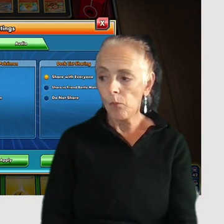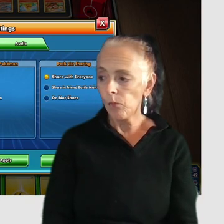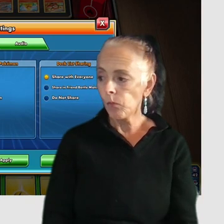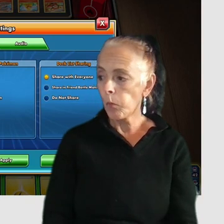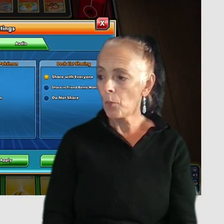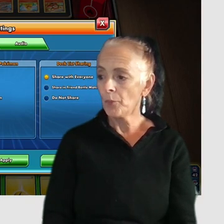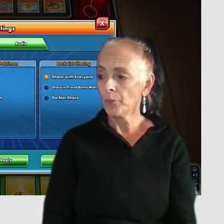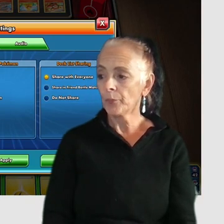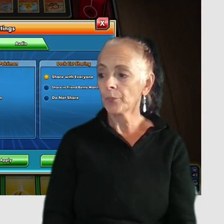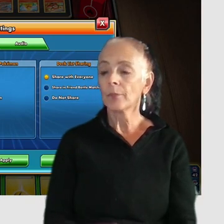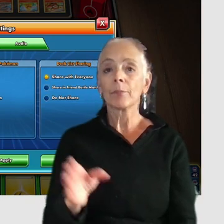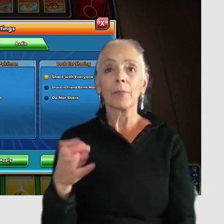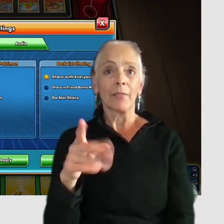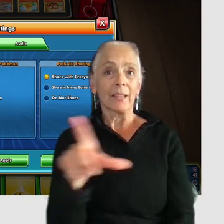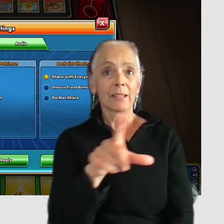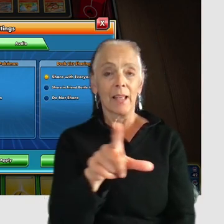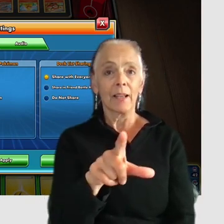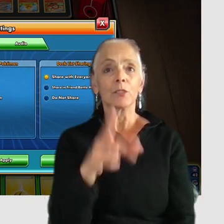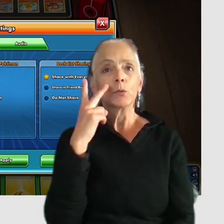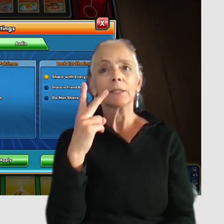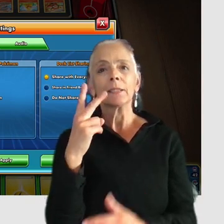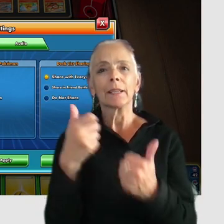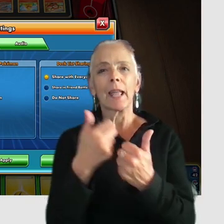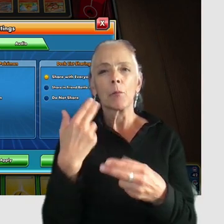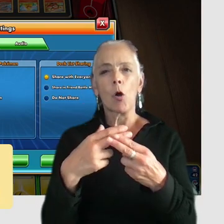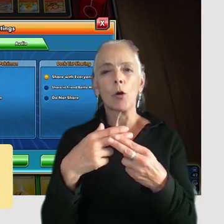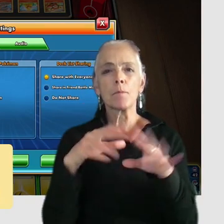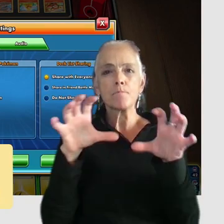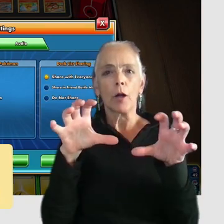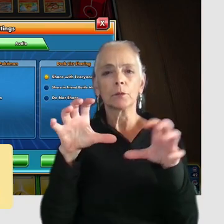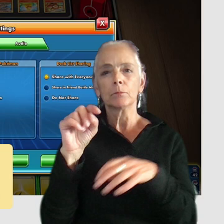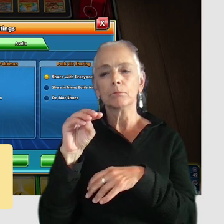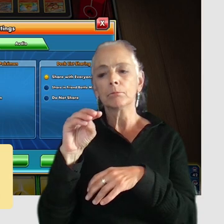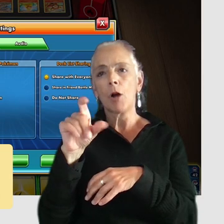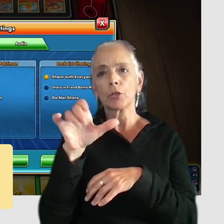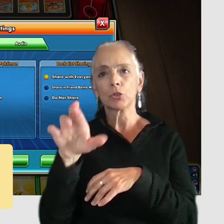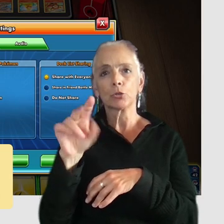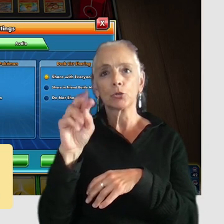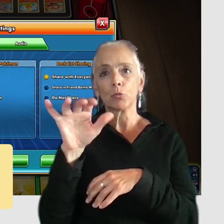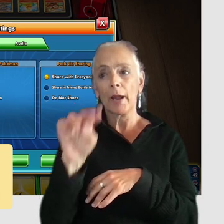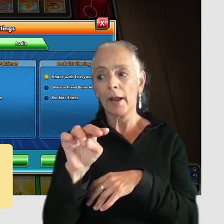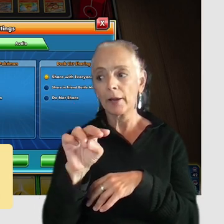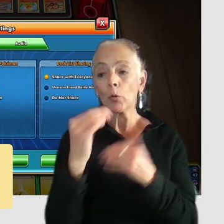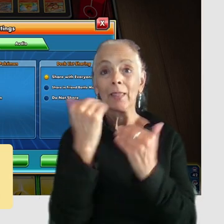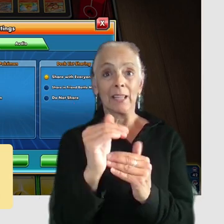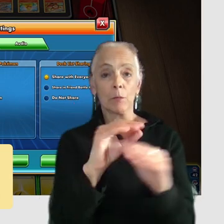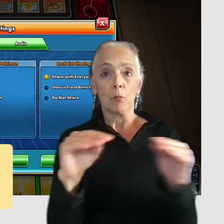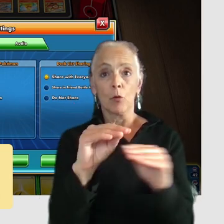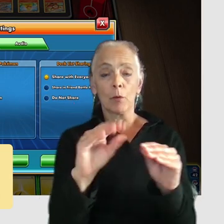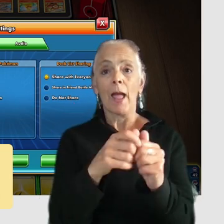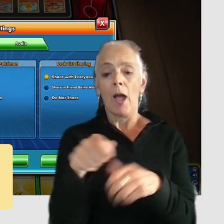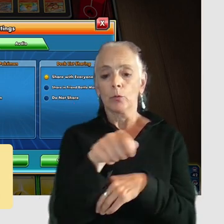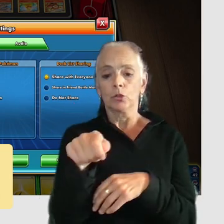so on the left here we have an example from a game called monster train where you can uh limit movement by toggling the static